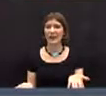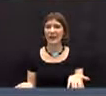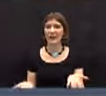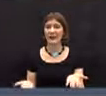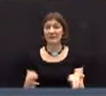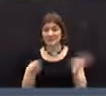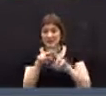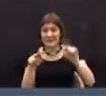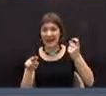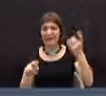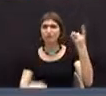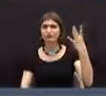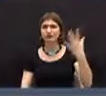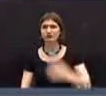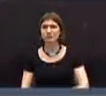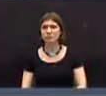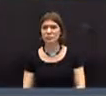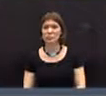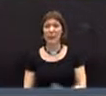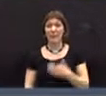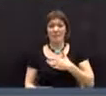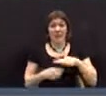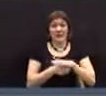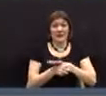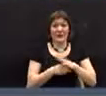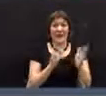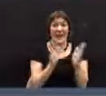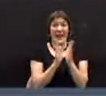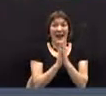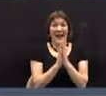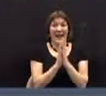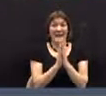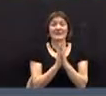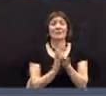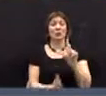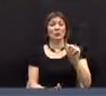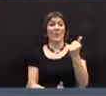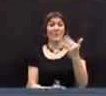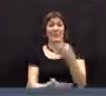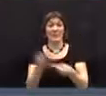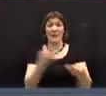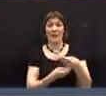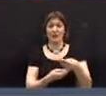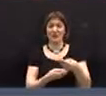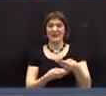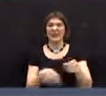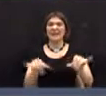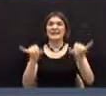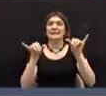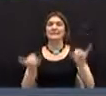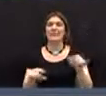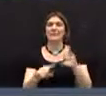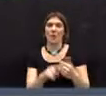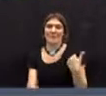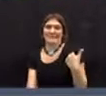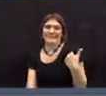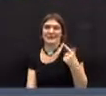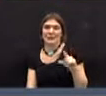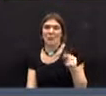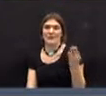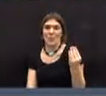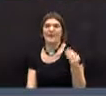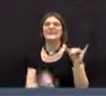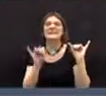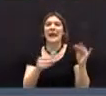And they've asked that the budget passed for 2015 remain the same as the budget for